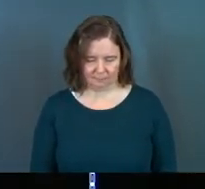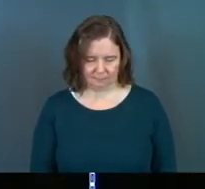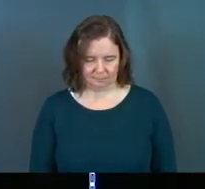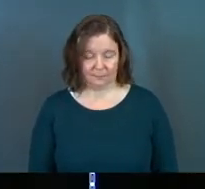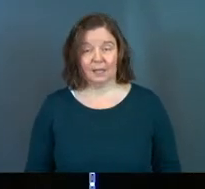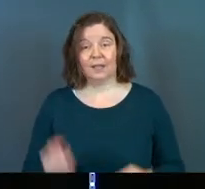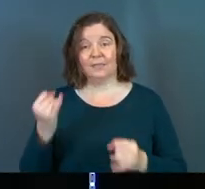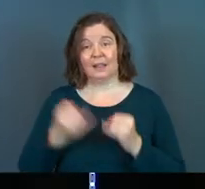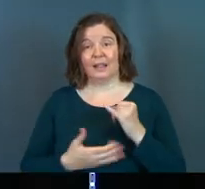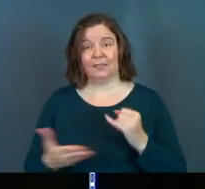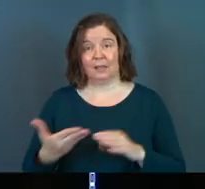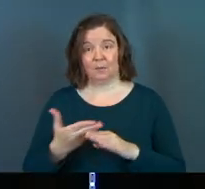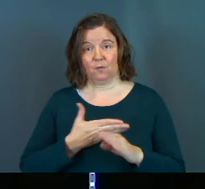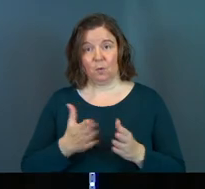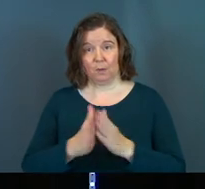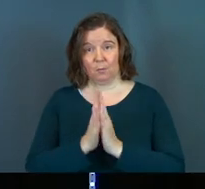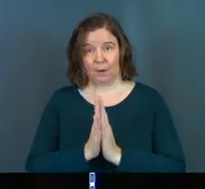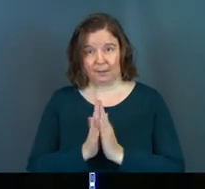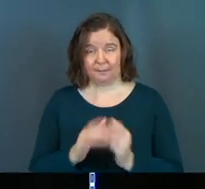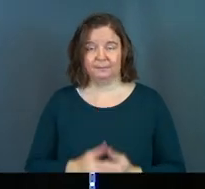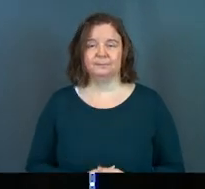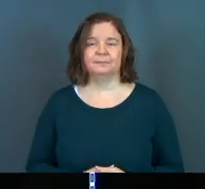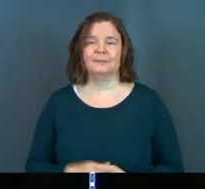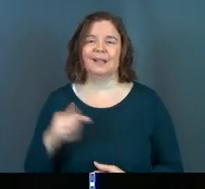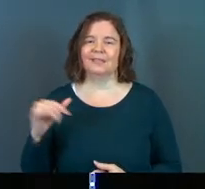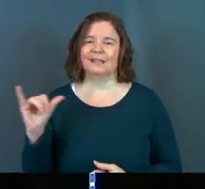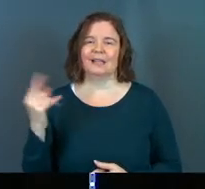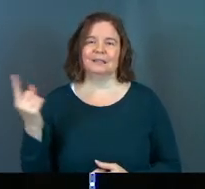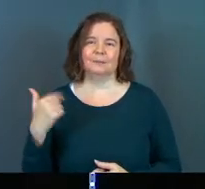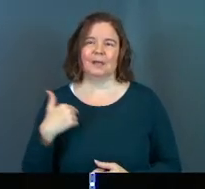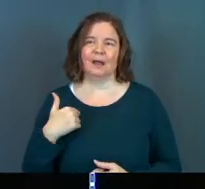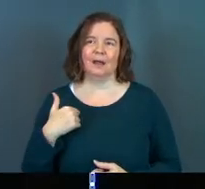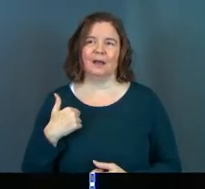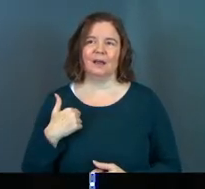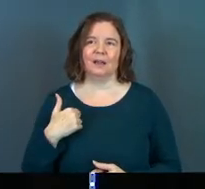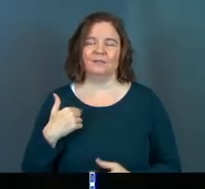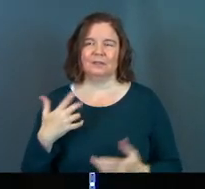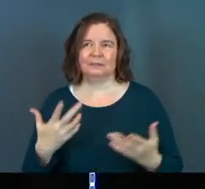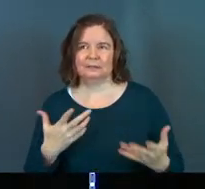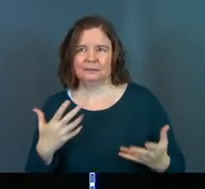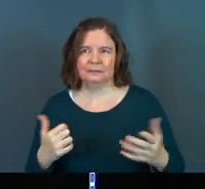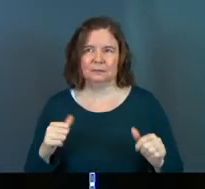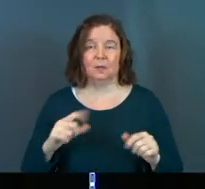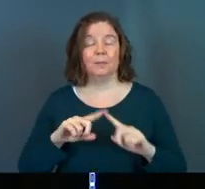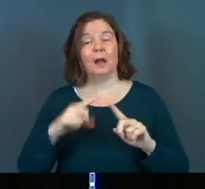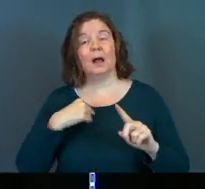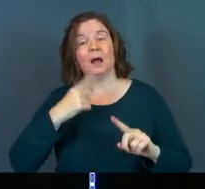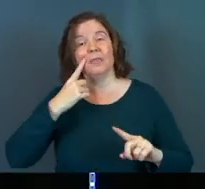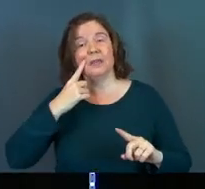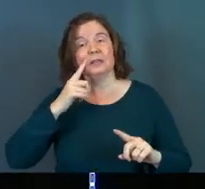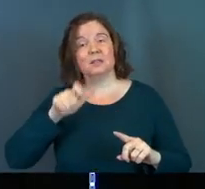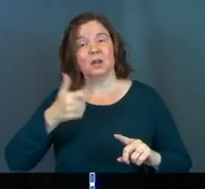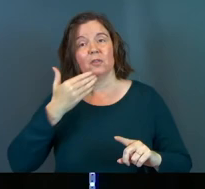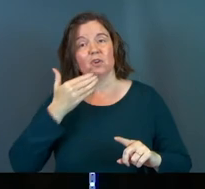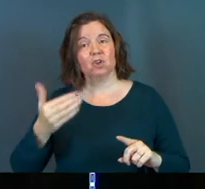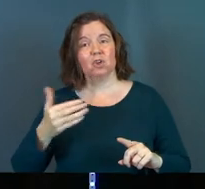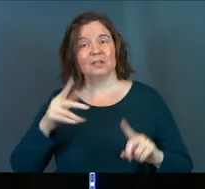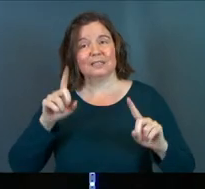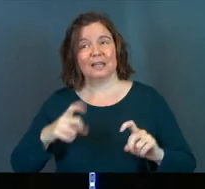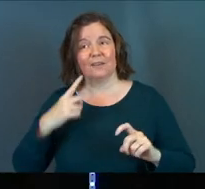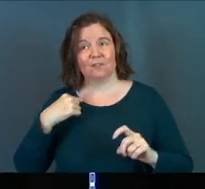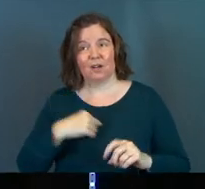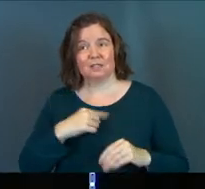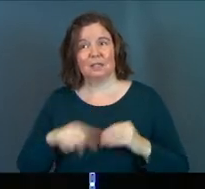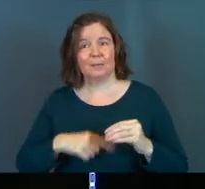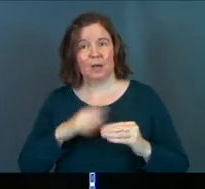The last thing before we pray, and this is like something that I've kind of like gone back and forth with, but I think it's another good kind of test